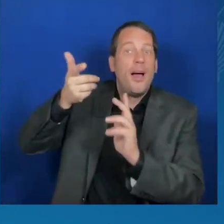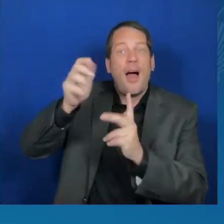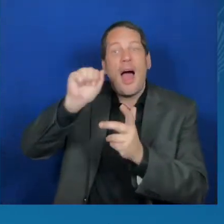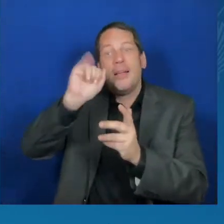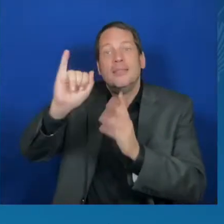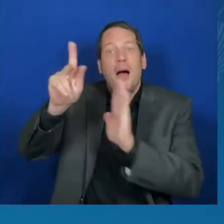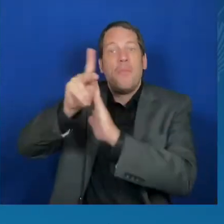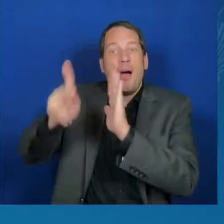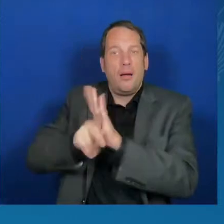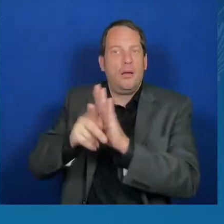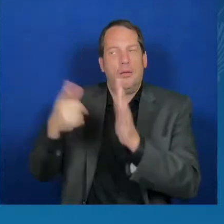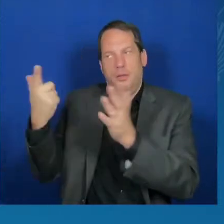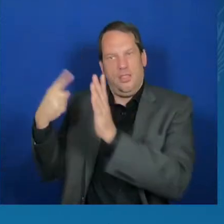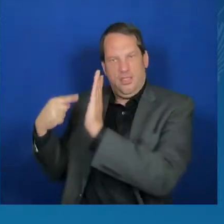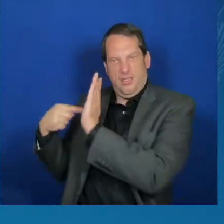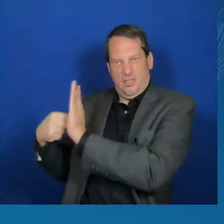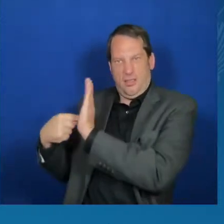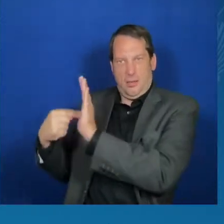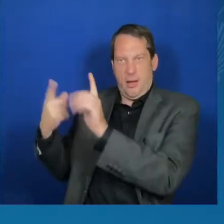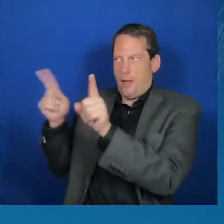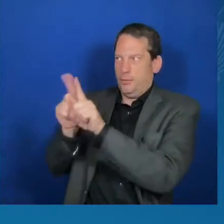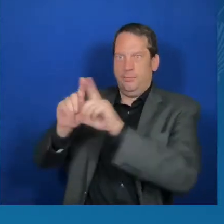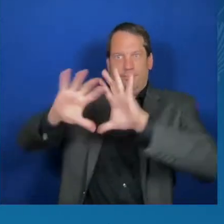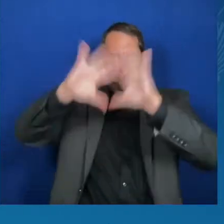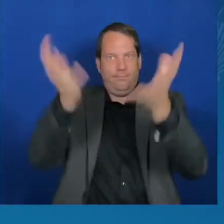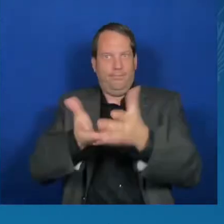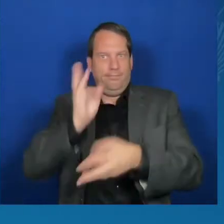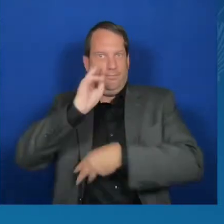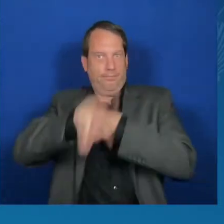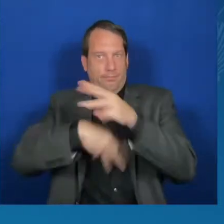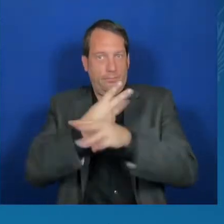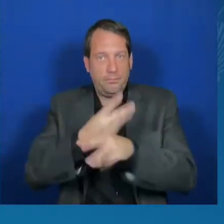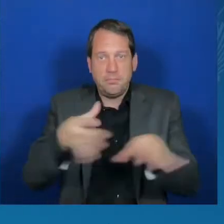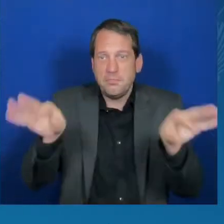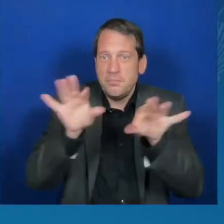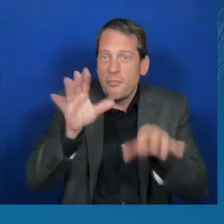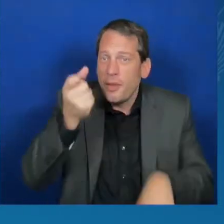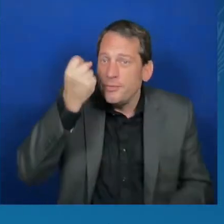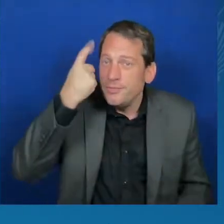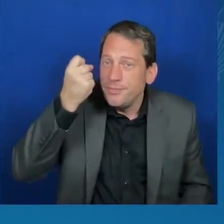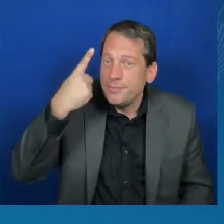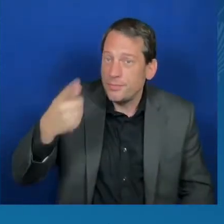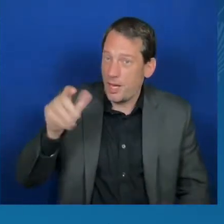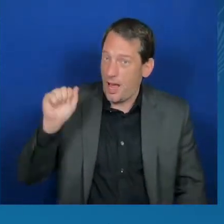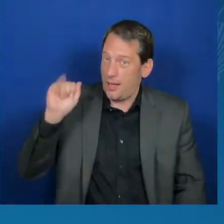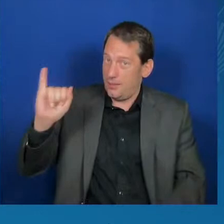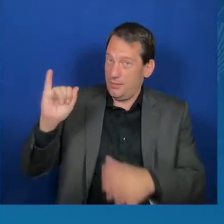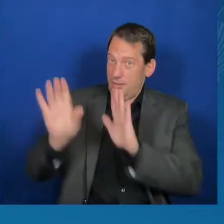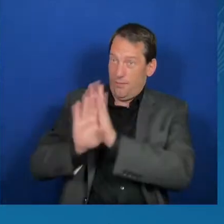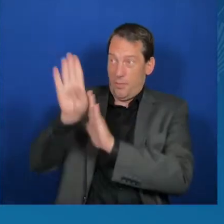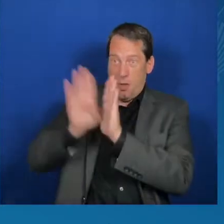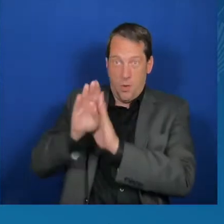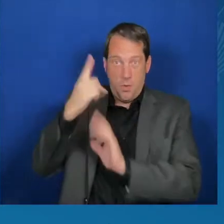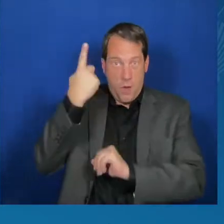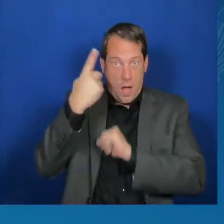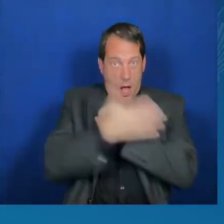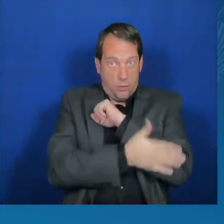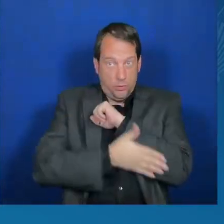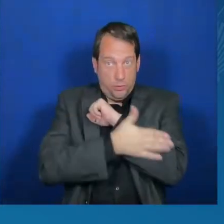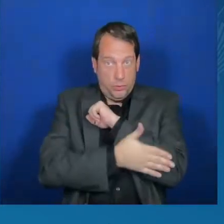in one nation can impact the lives and livelihoods of billions of people around the world.